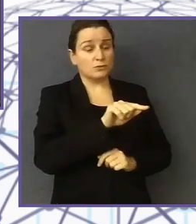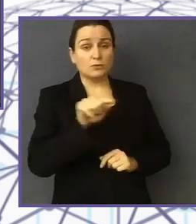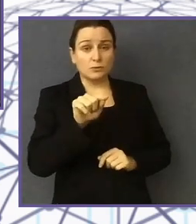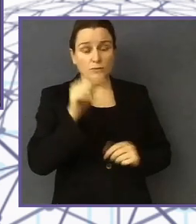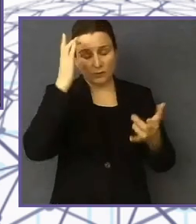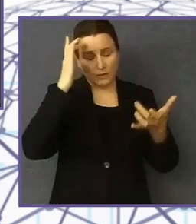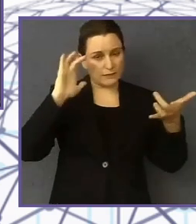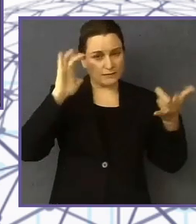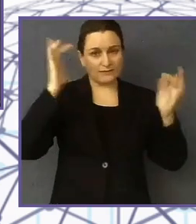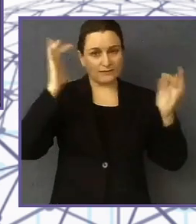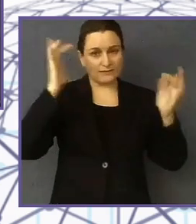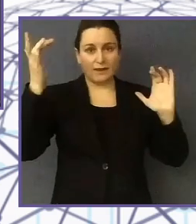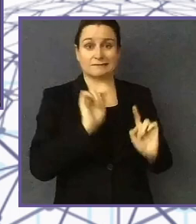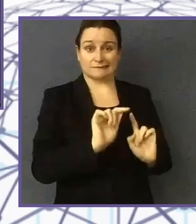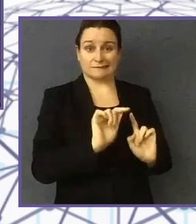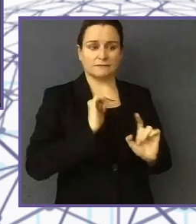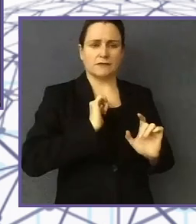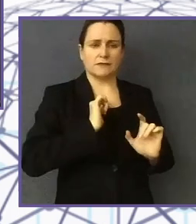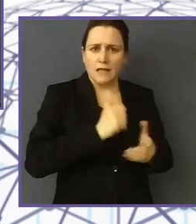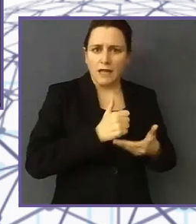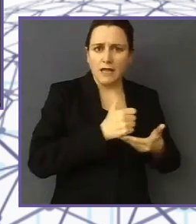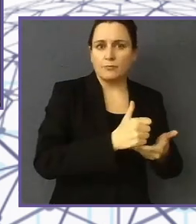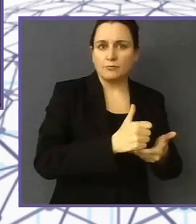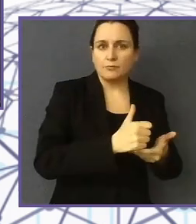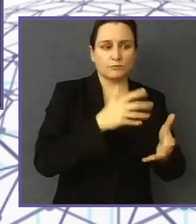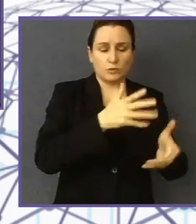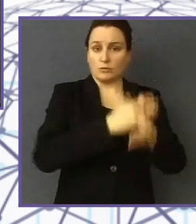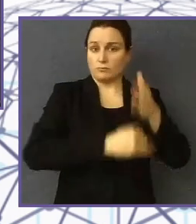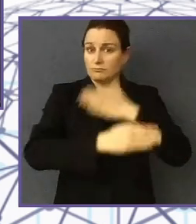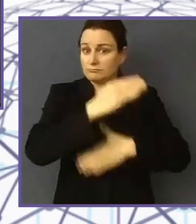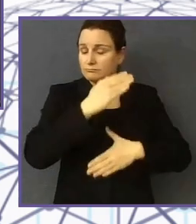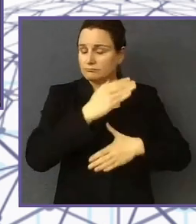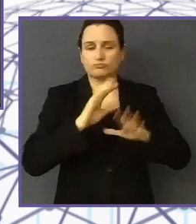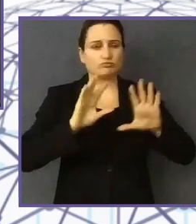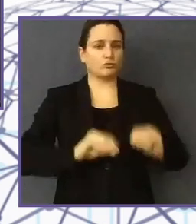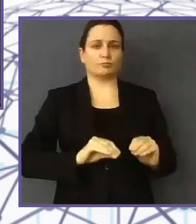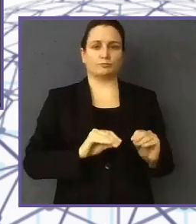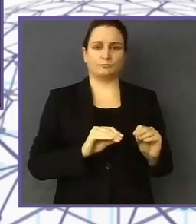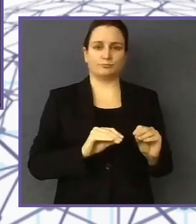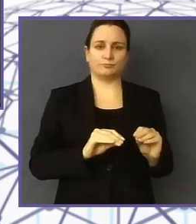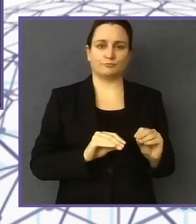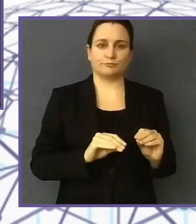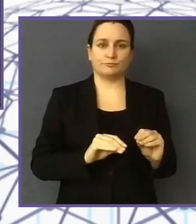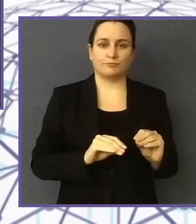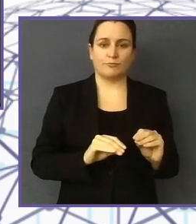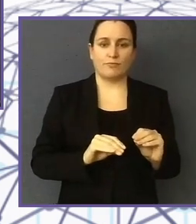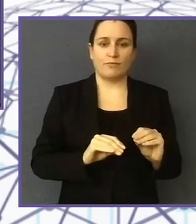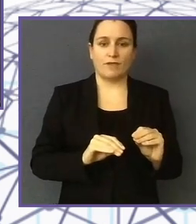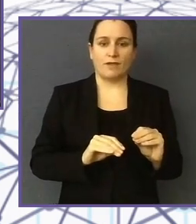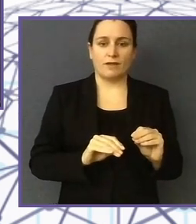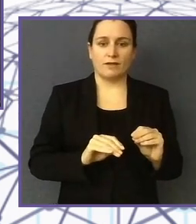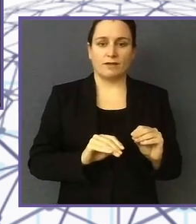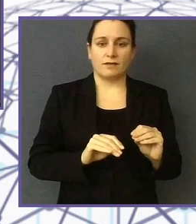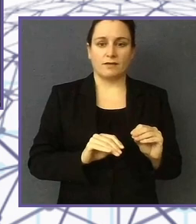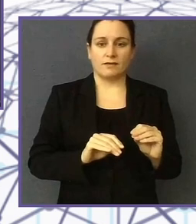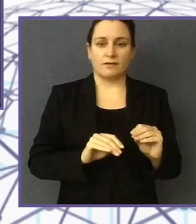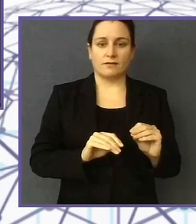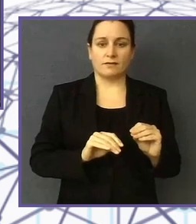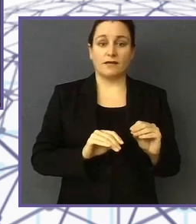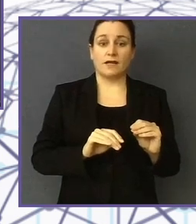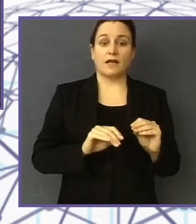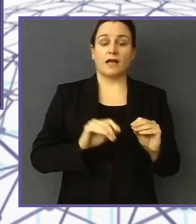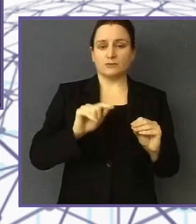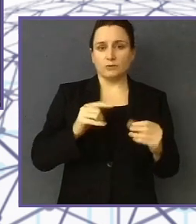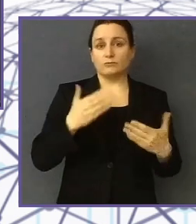parents to be out of anxieties. Thank you so much. And I think that your project in Rwanda, thank you for coming to my